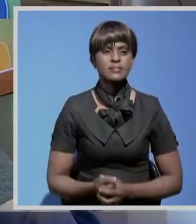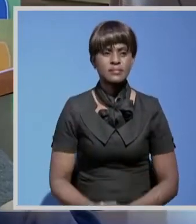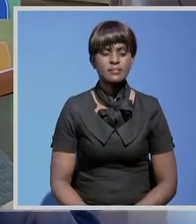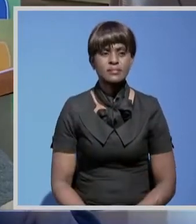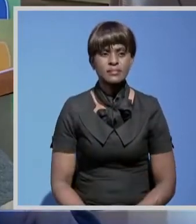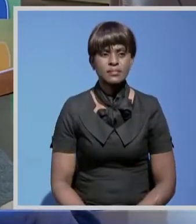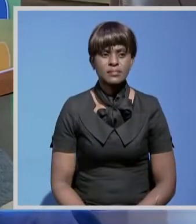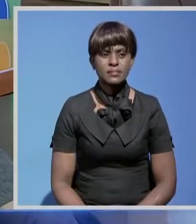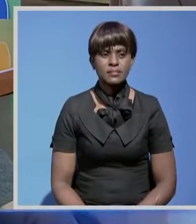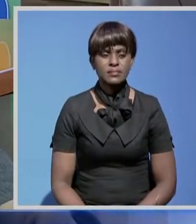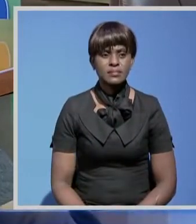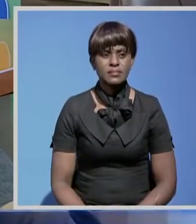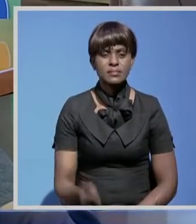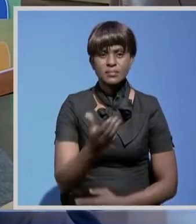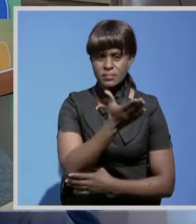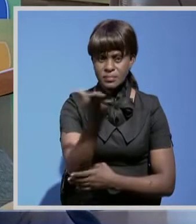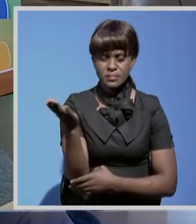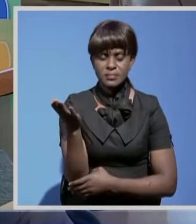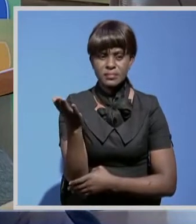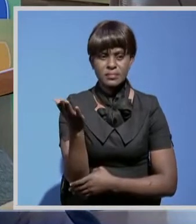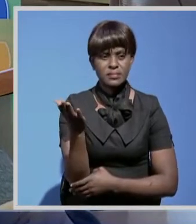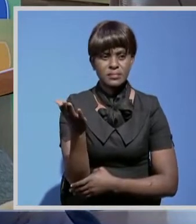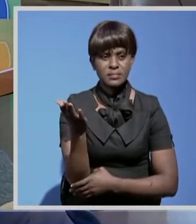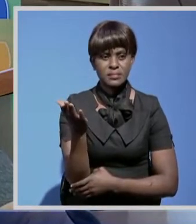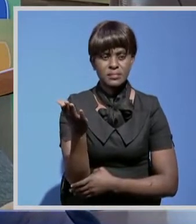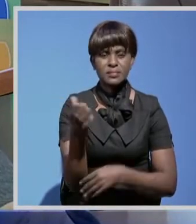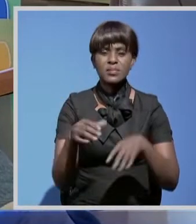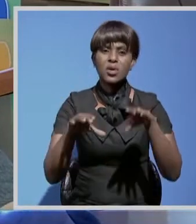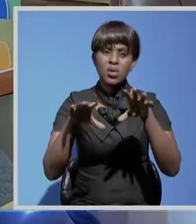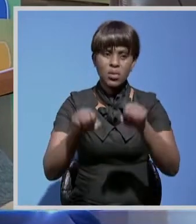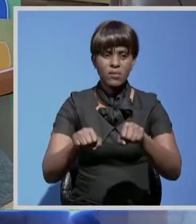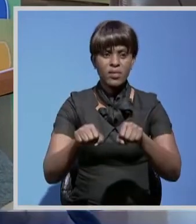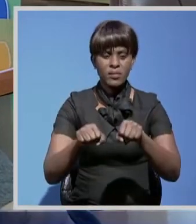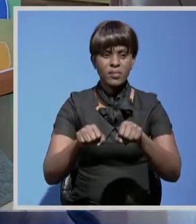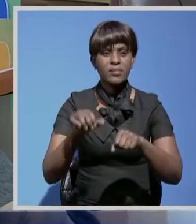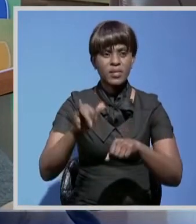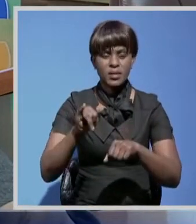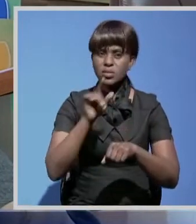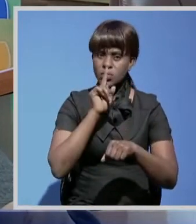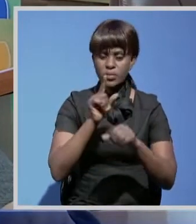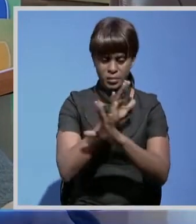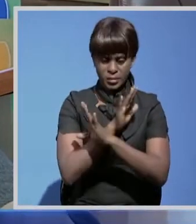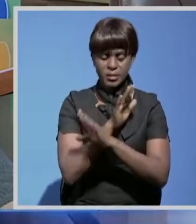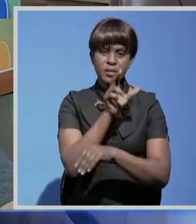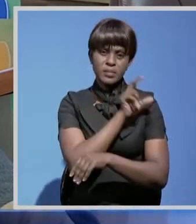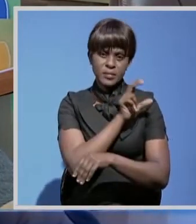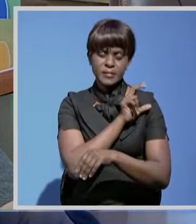to sadly confirm that our zambia police service